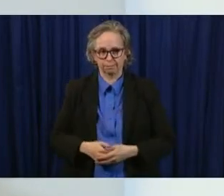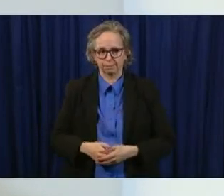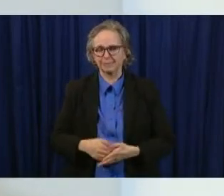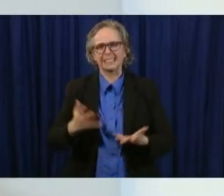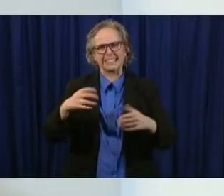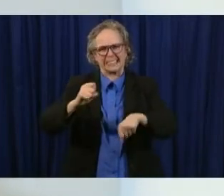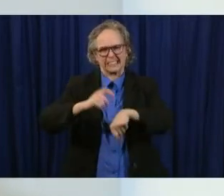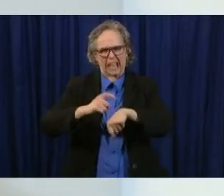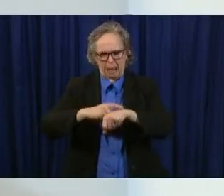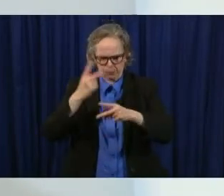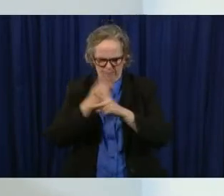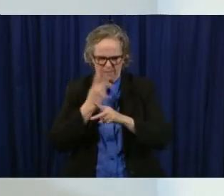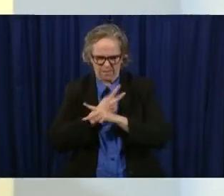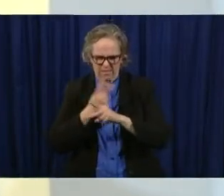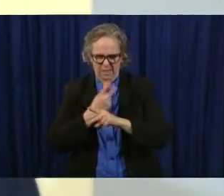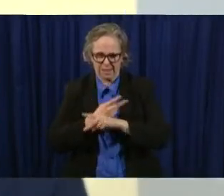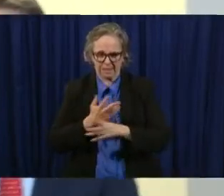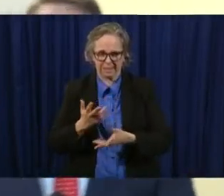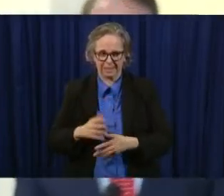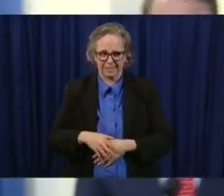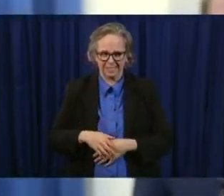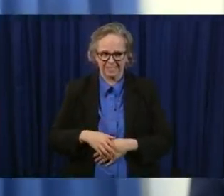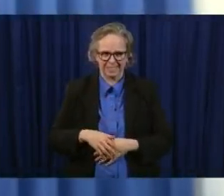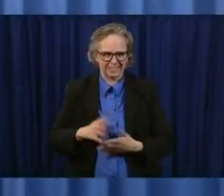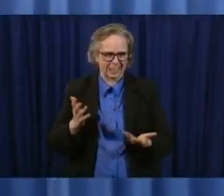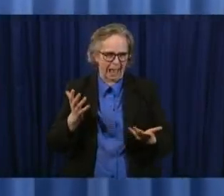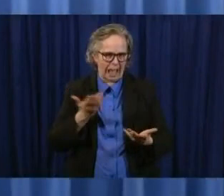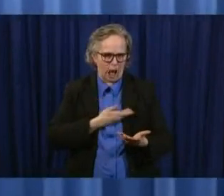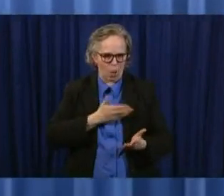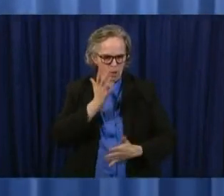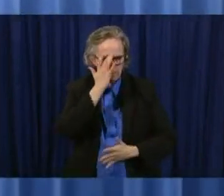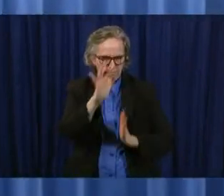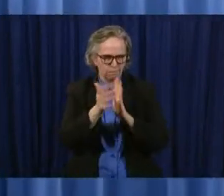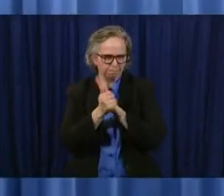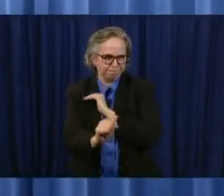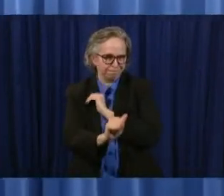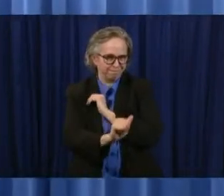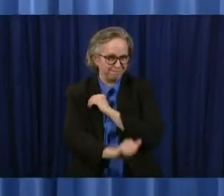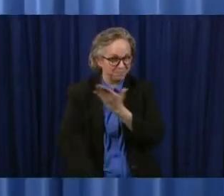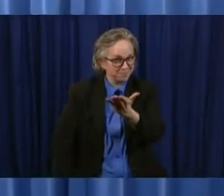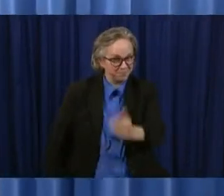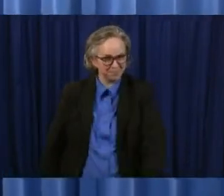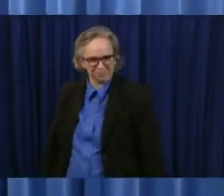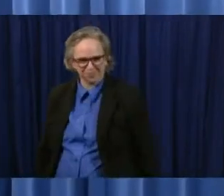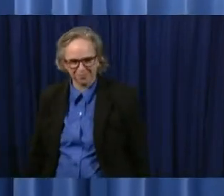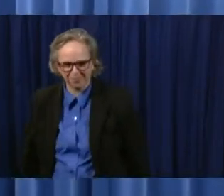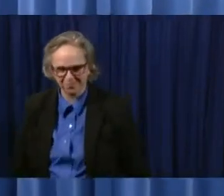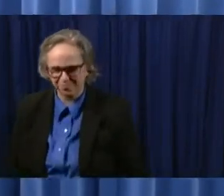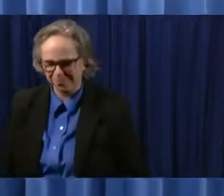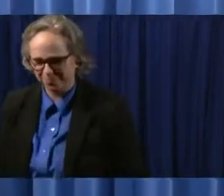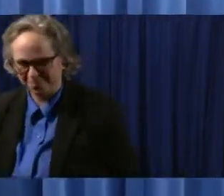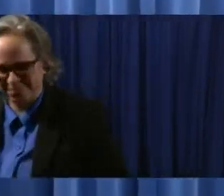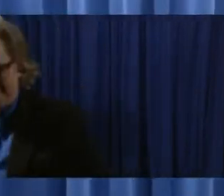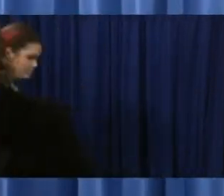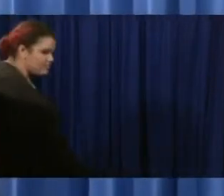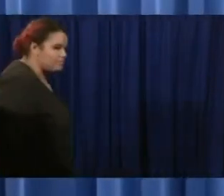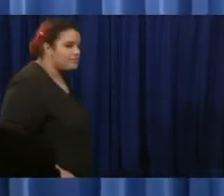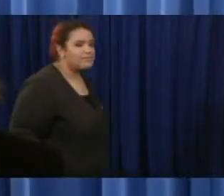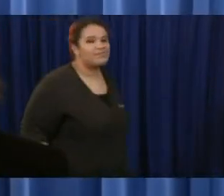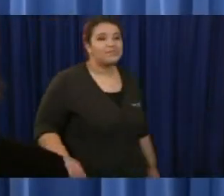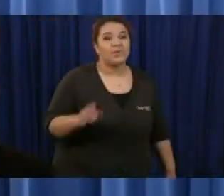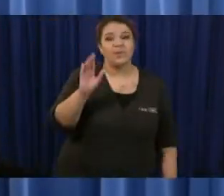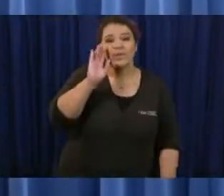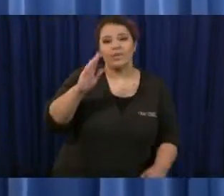going to take collaboration yep jesse balmer at the cincinnati